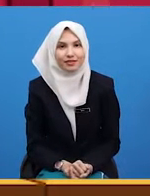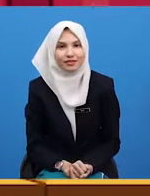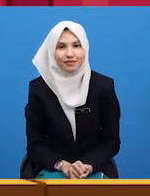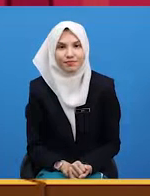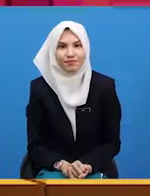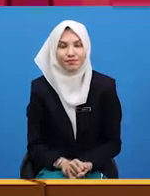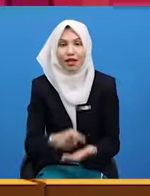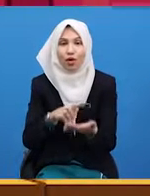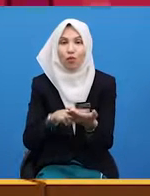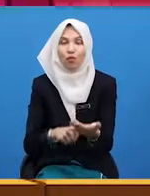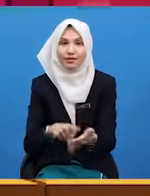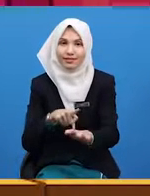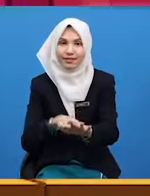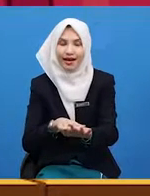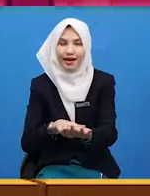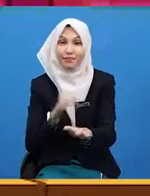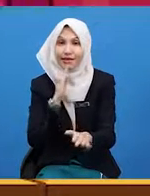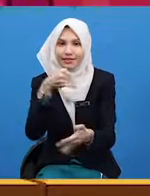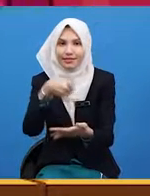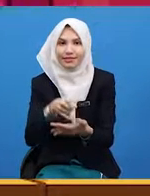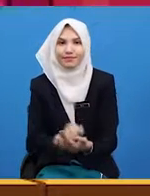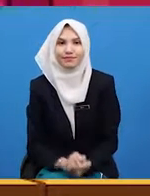What time is it?